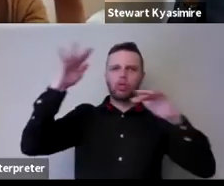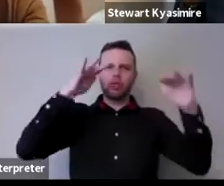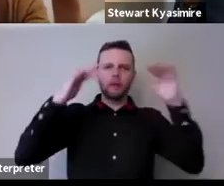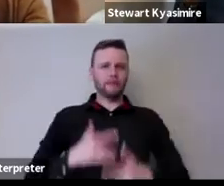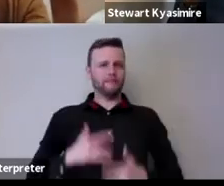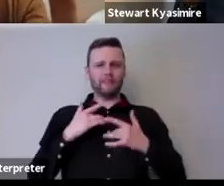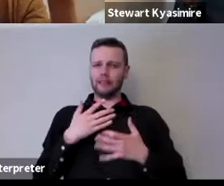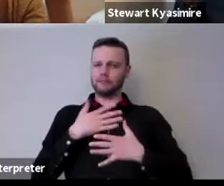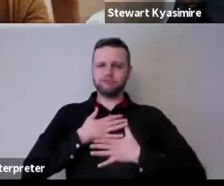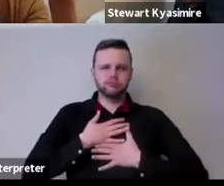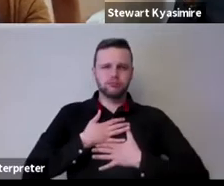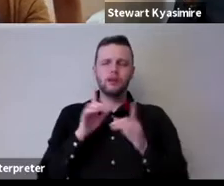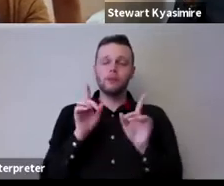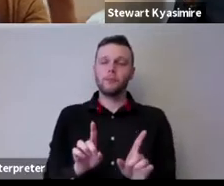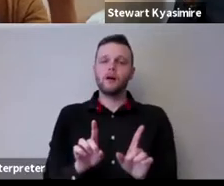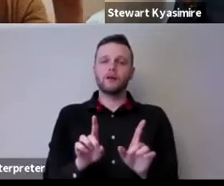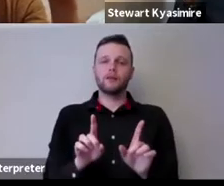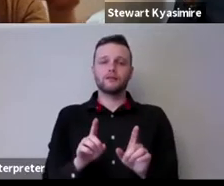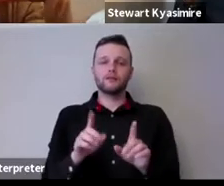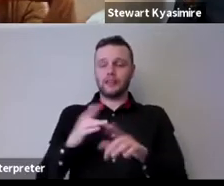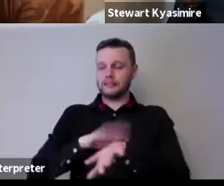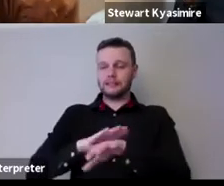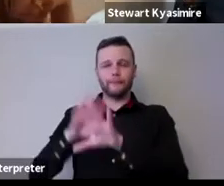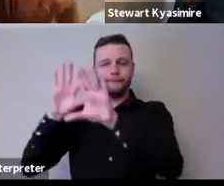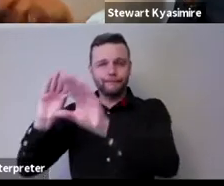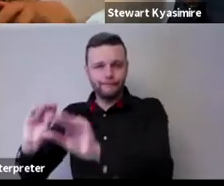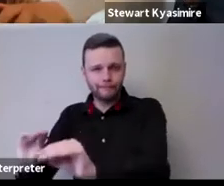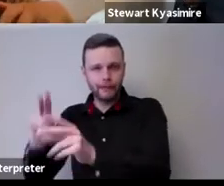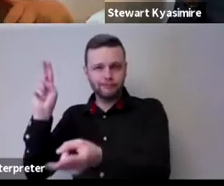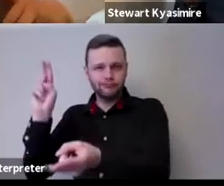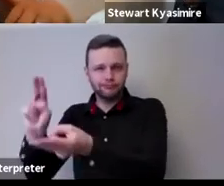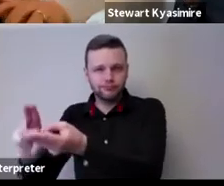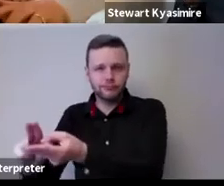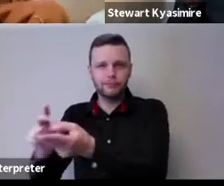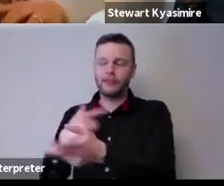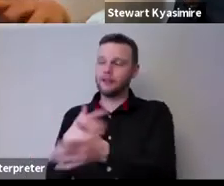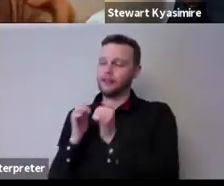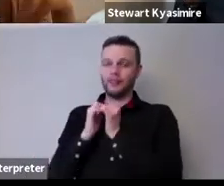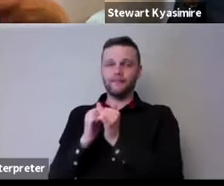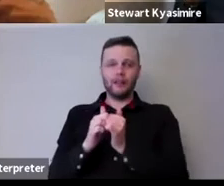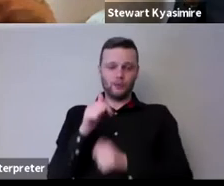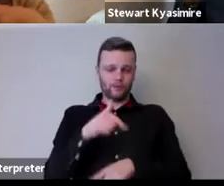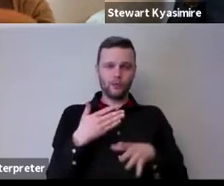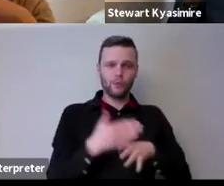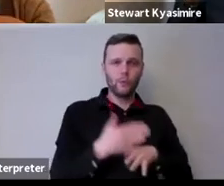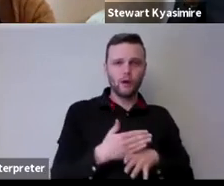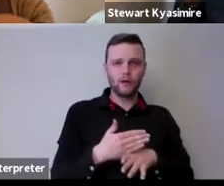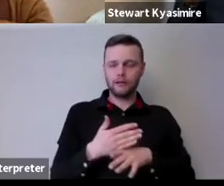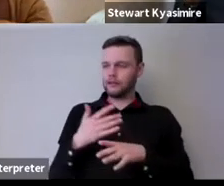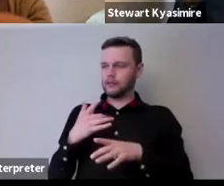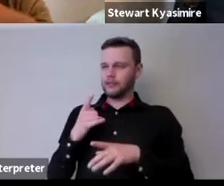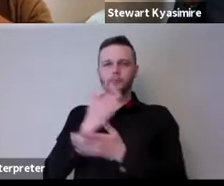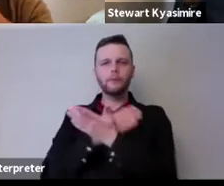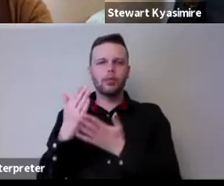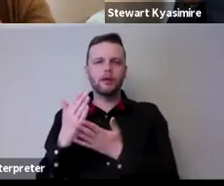deeply when we're not there there will come a point when that the value of that will become clear the value of the moment to address what